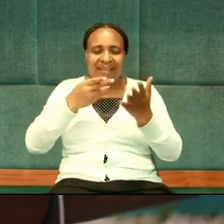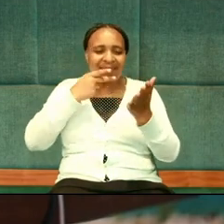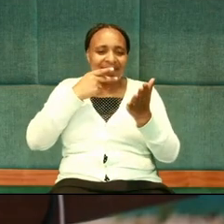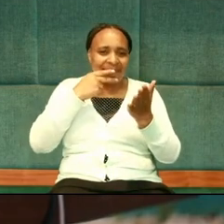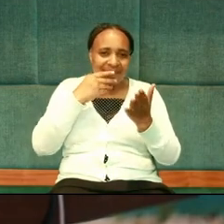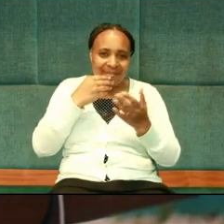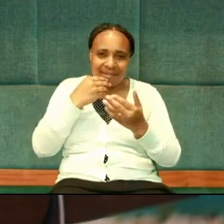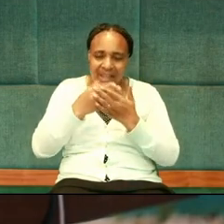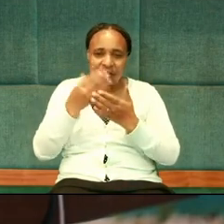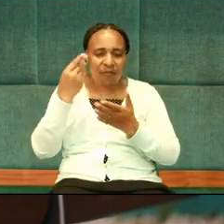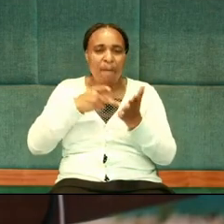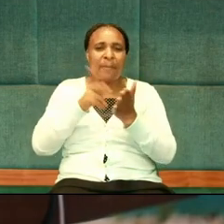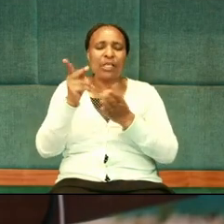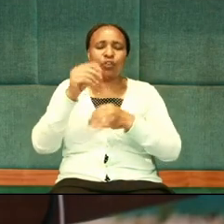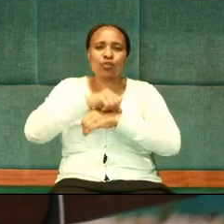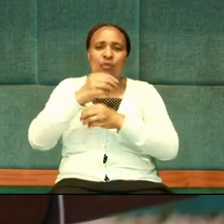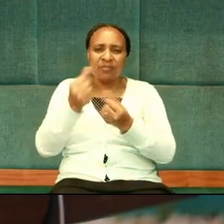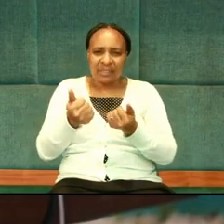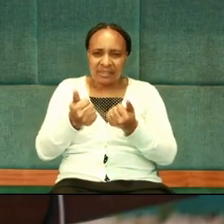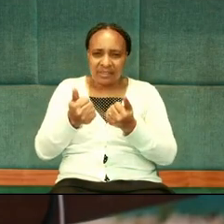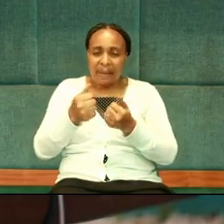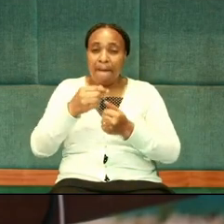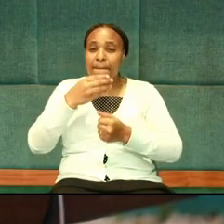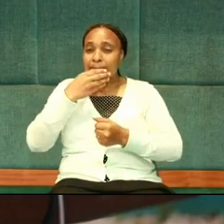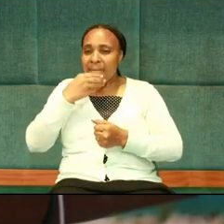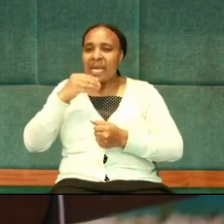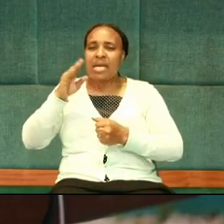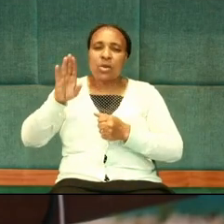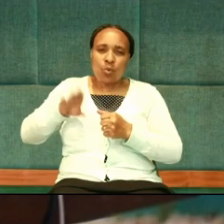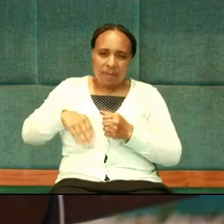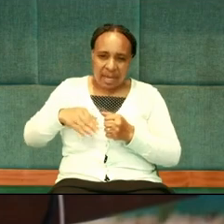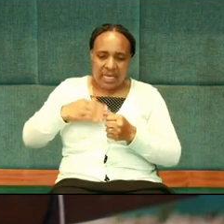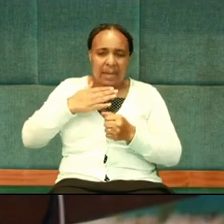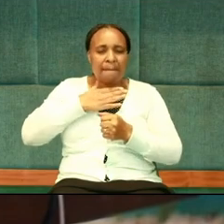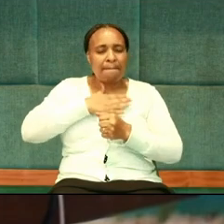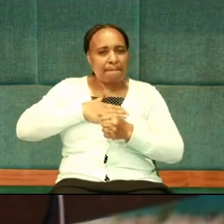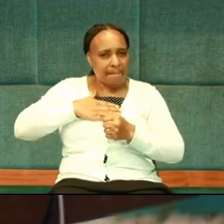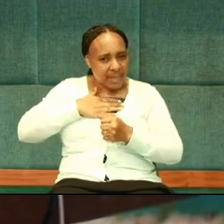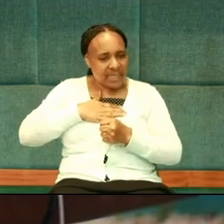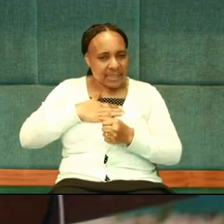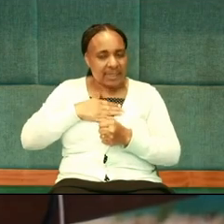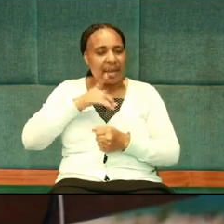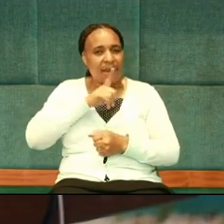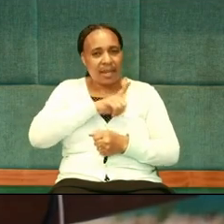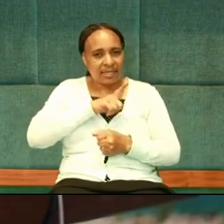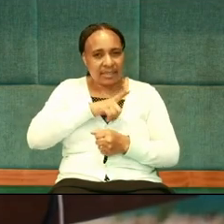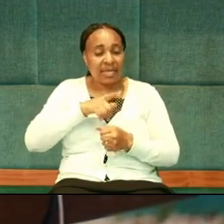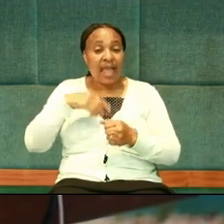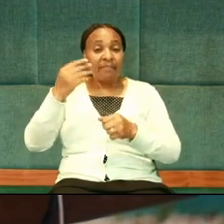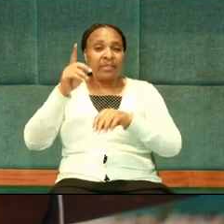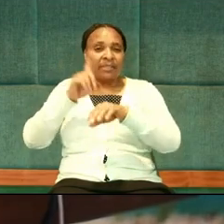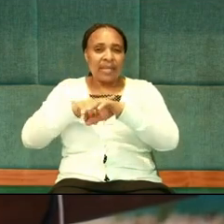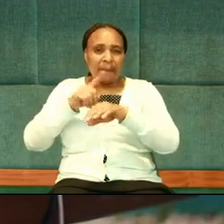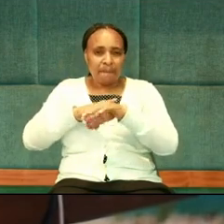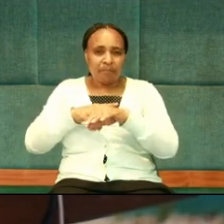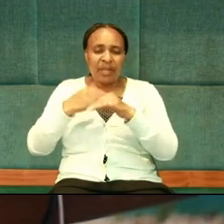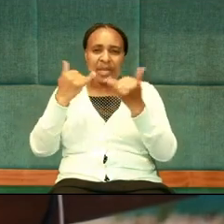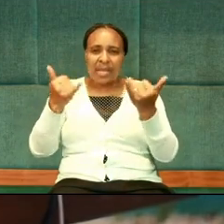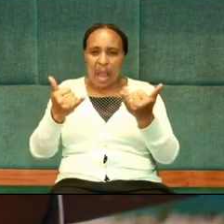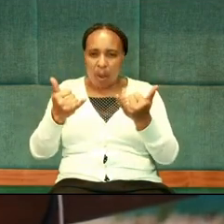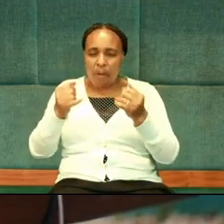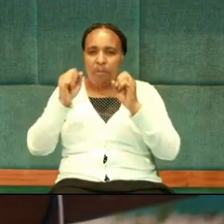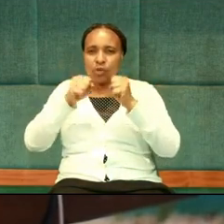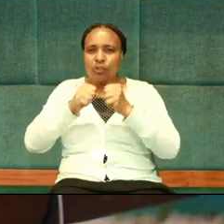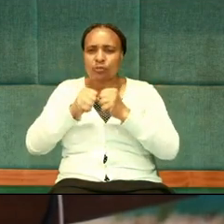fees. Thank you for doing this. Ladies and gentlemen, ladies, please. Every time, now it must be the men that must be